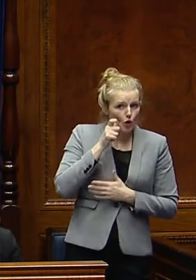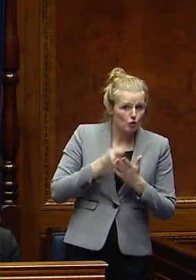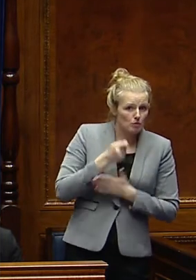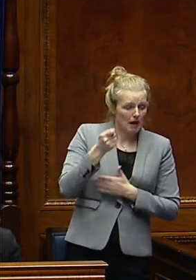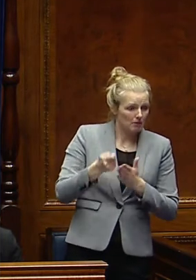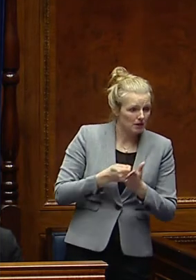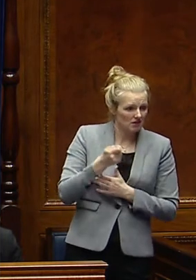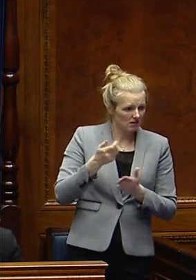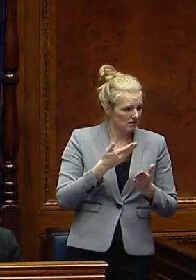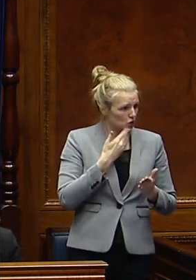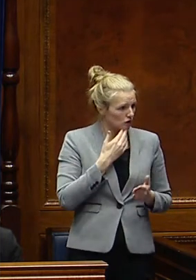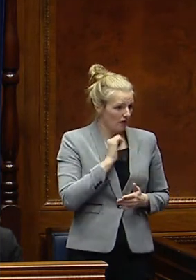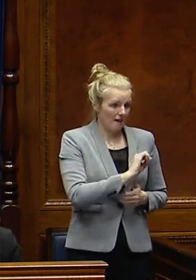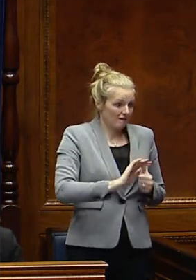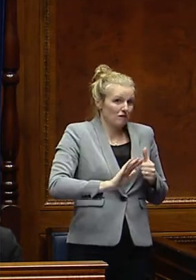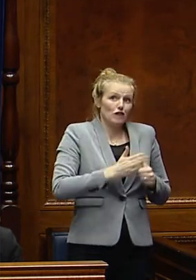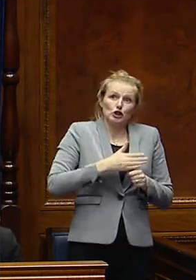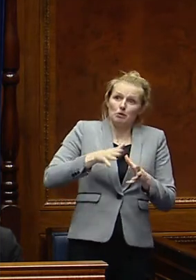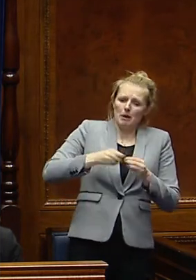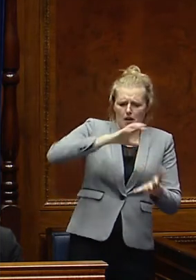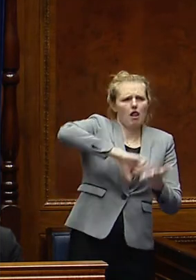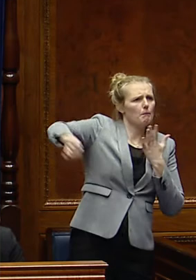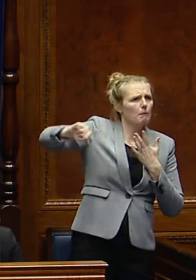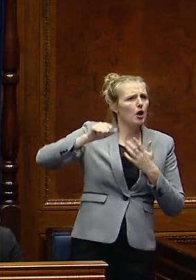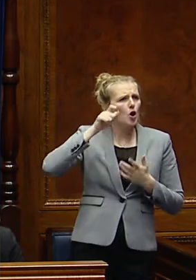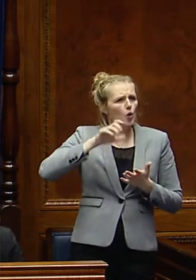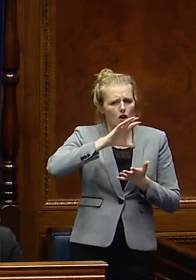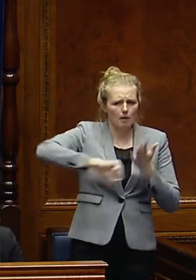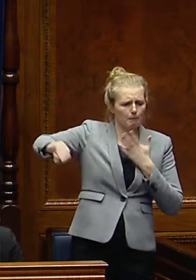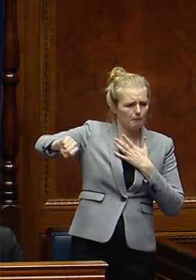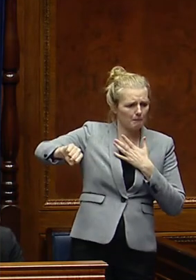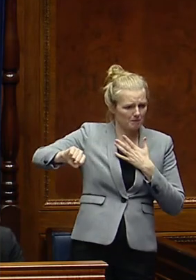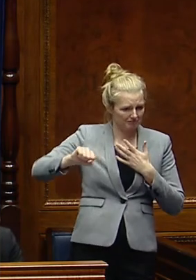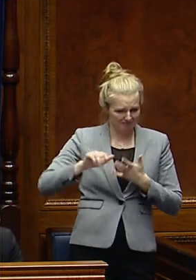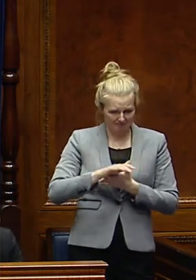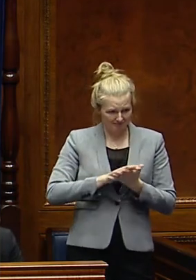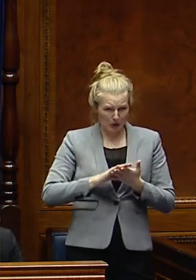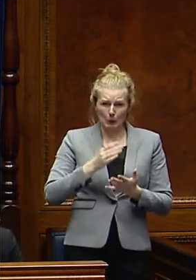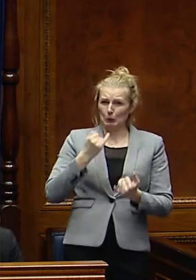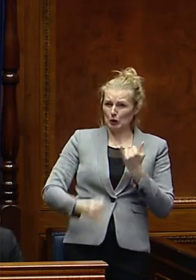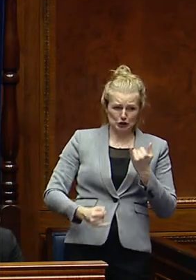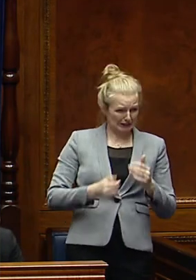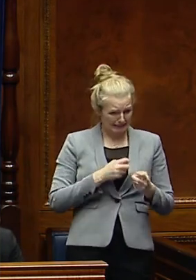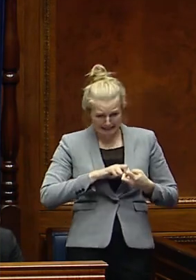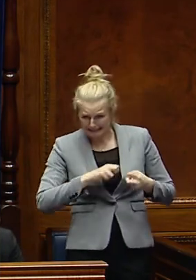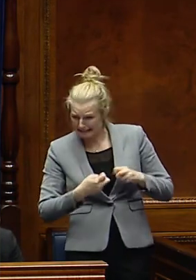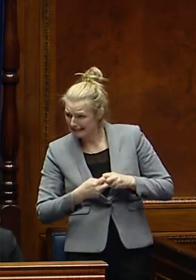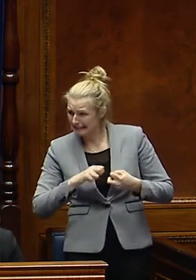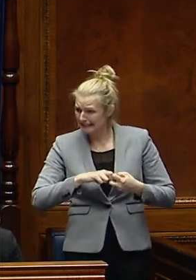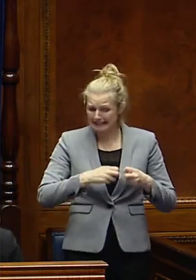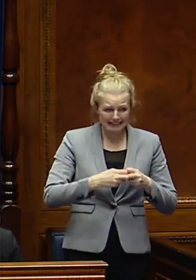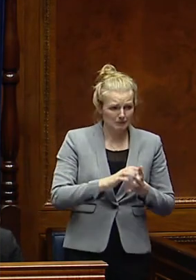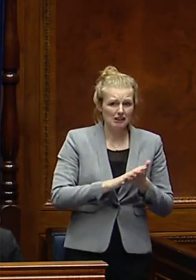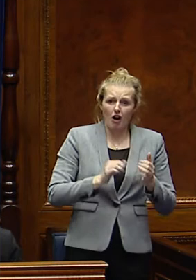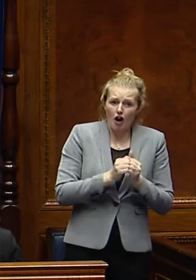from the client's initial universal credit payment, which often results in extended hardship. And it takes clients then longer